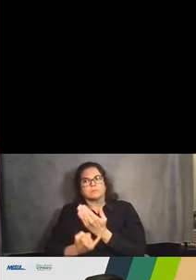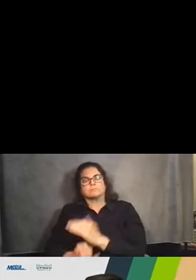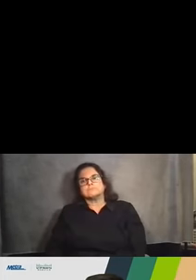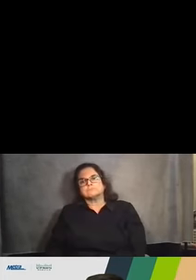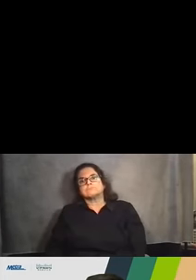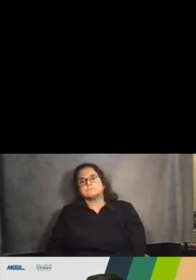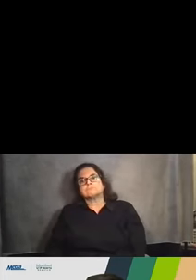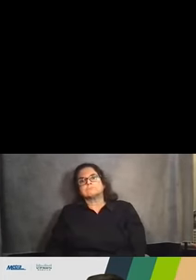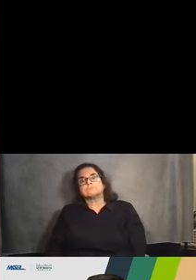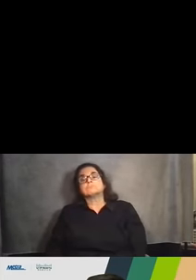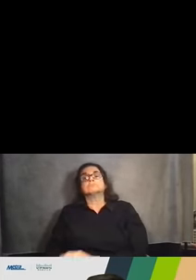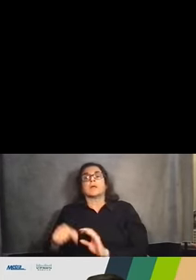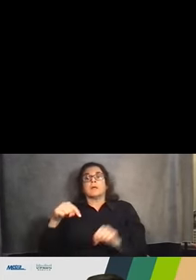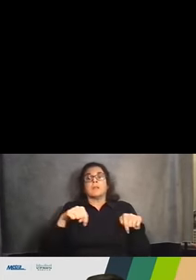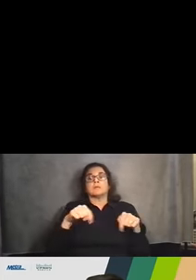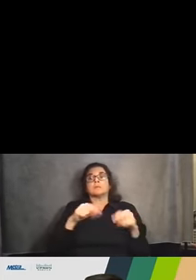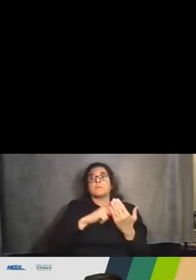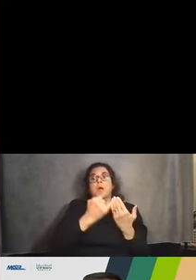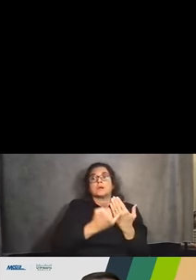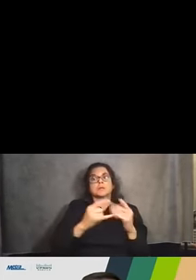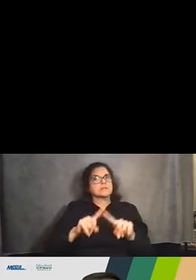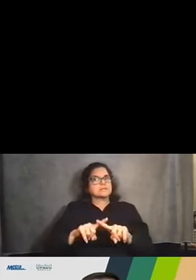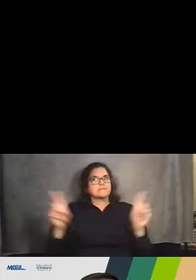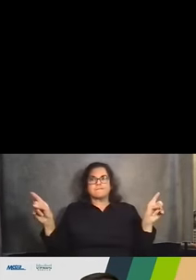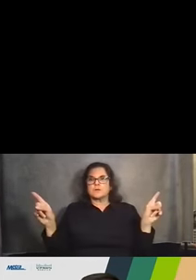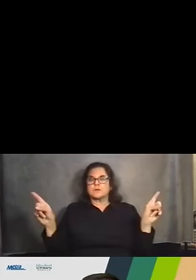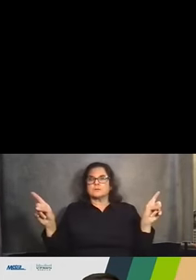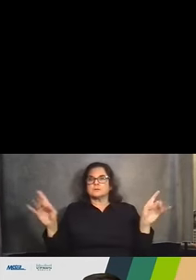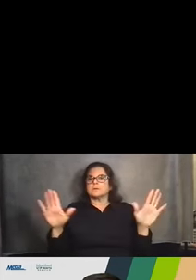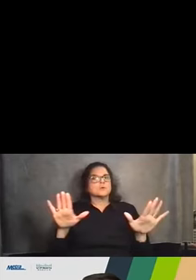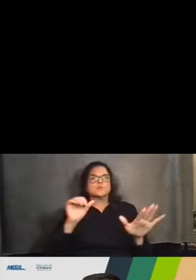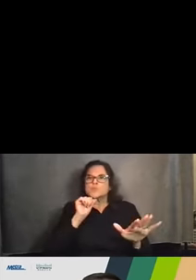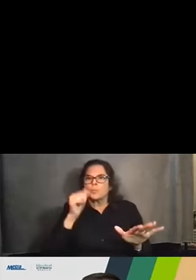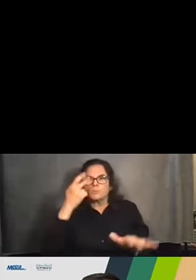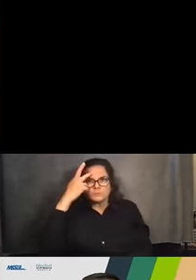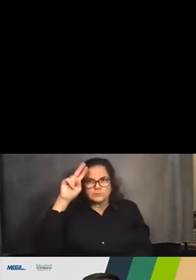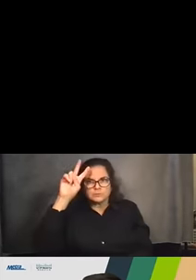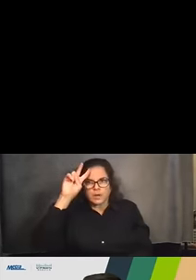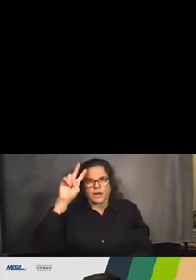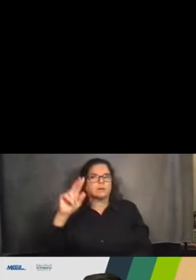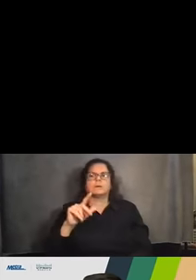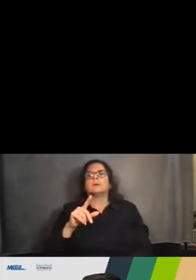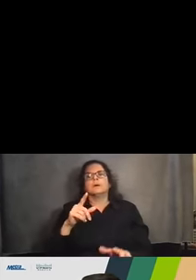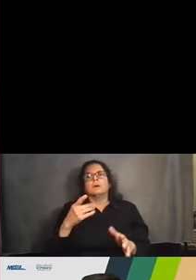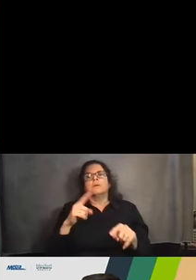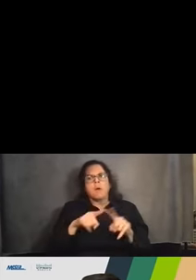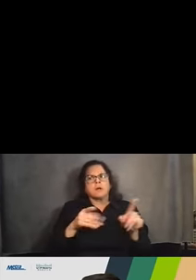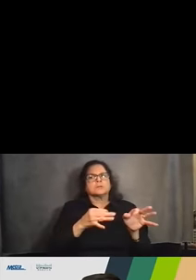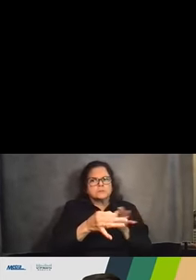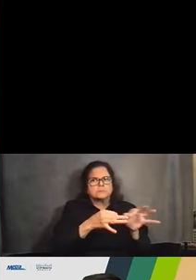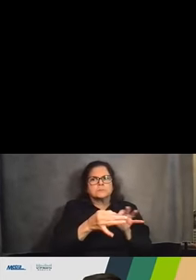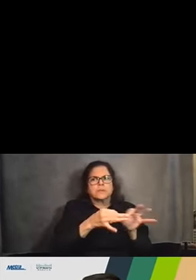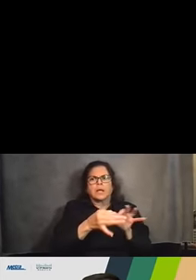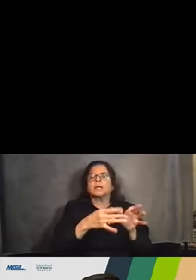This project is different, so I don't want anyone to take that away. We just wanted to provide that example of what's been done in the past. Every project is